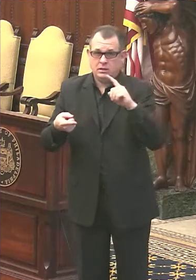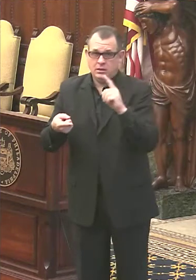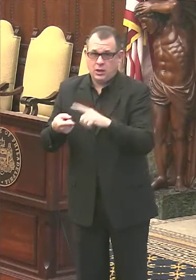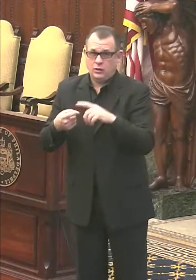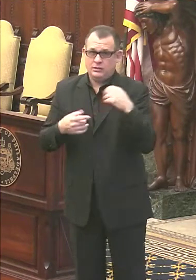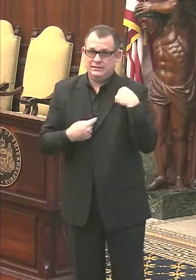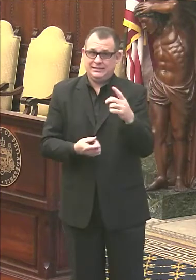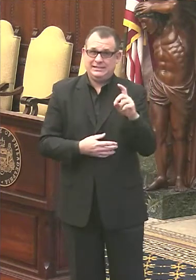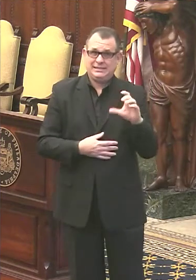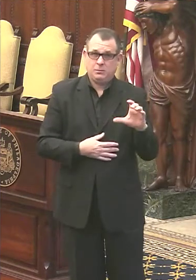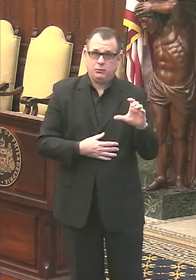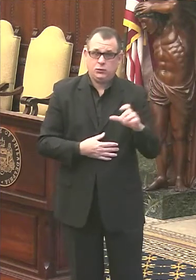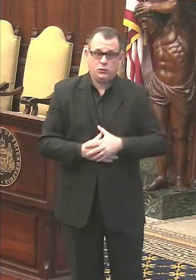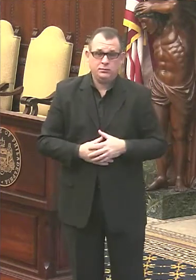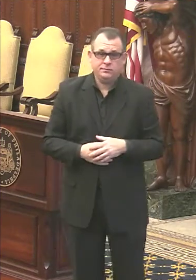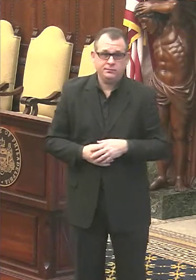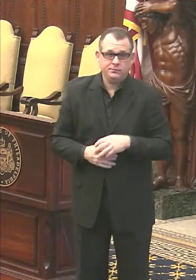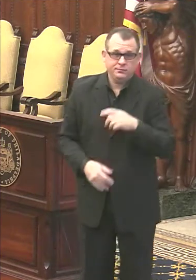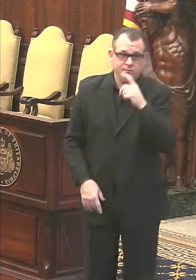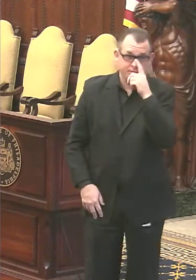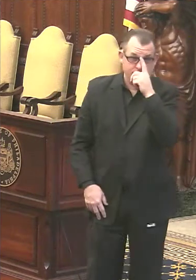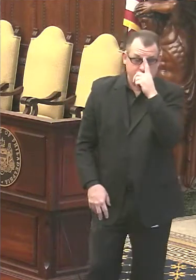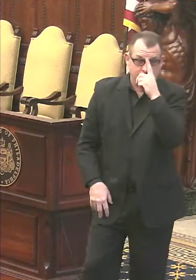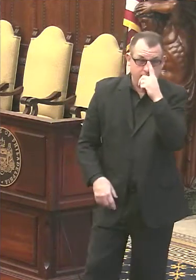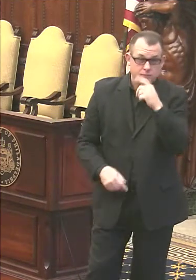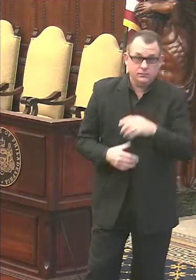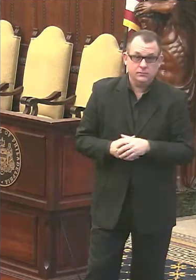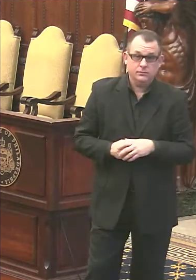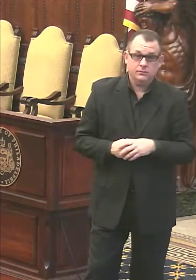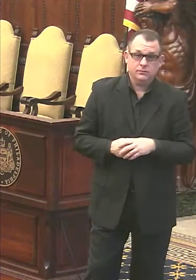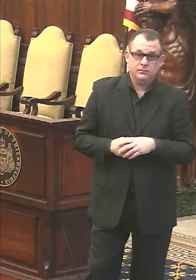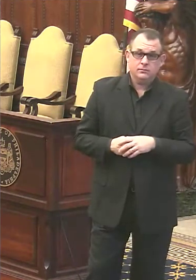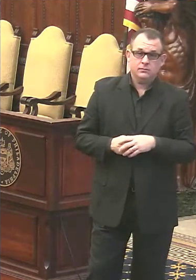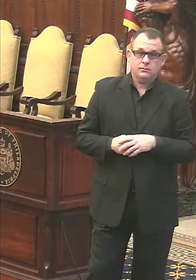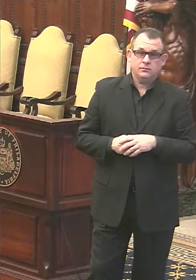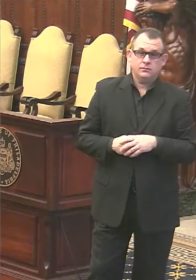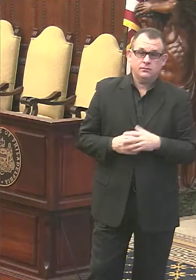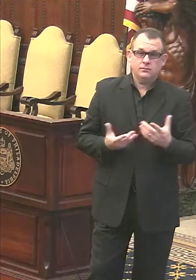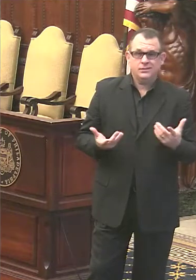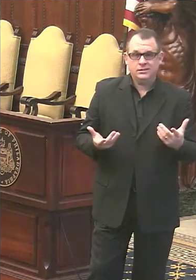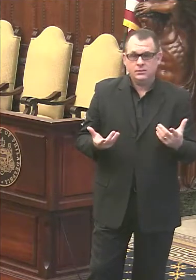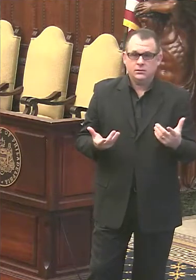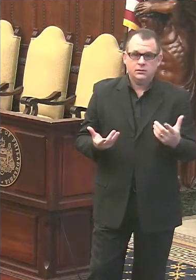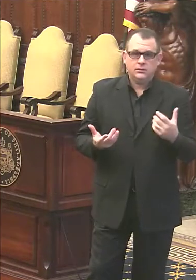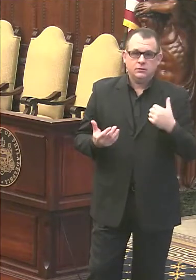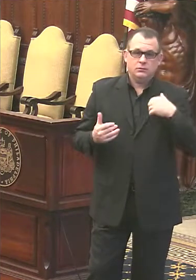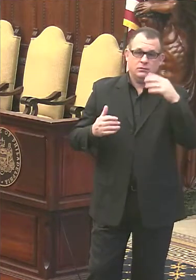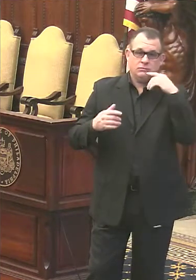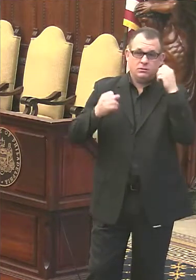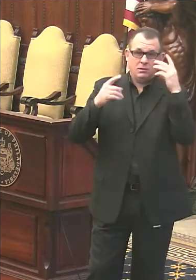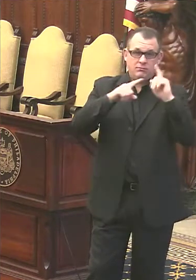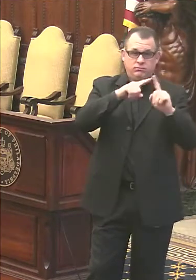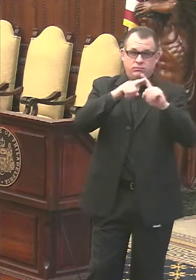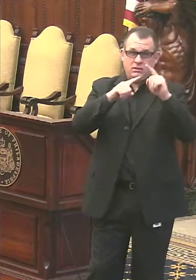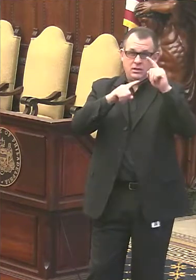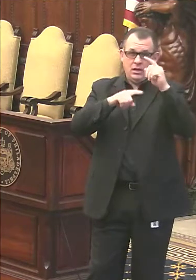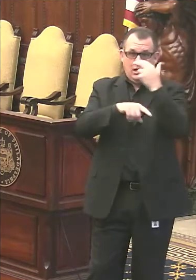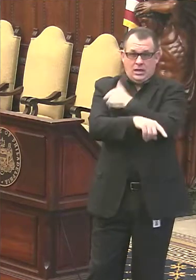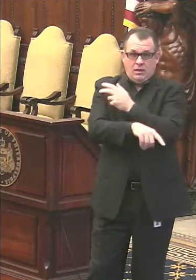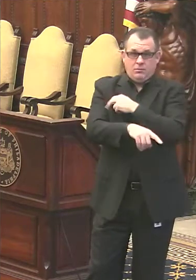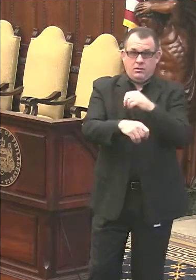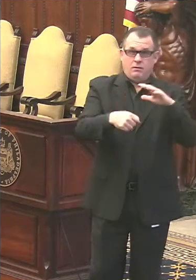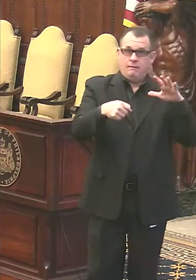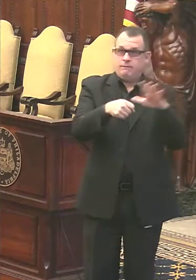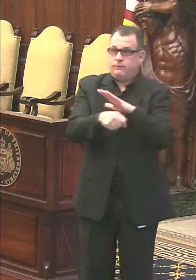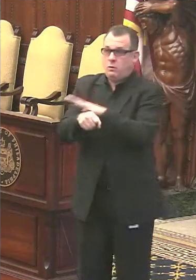past the concern that I had before that our hospitals will be overrun, so we won't be reporting that number on a weekly basis right now unless it becomes something that's a